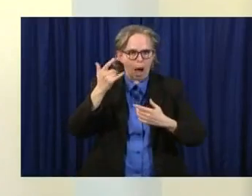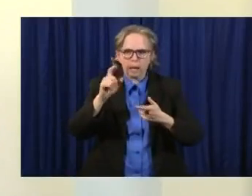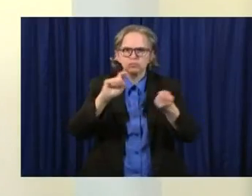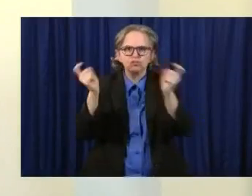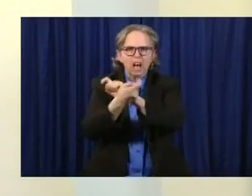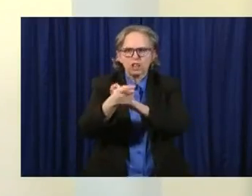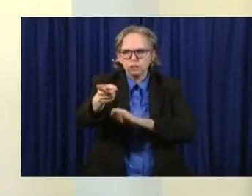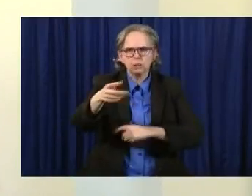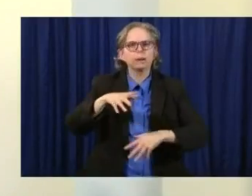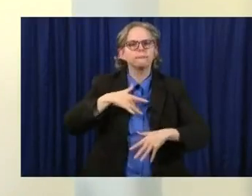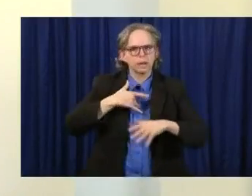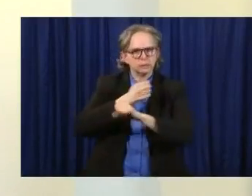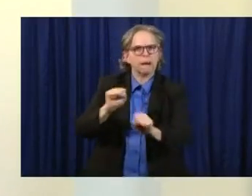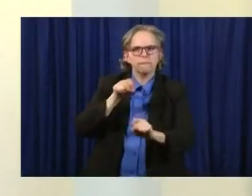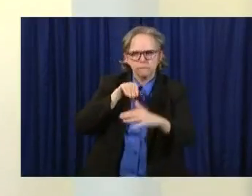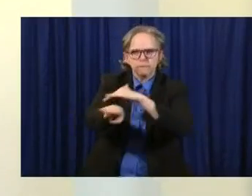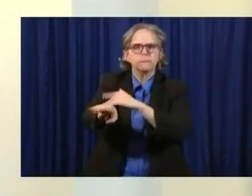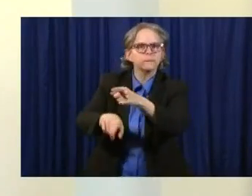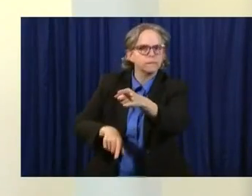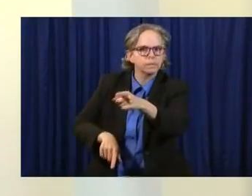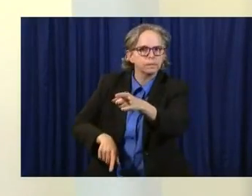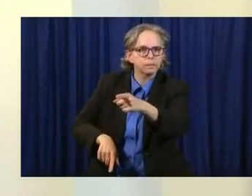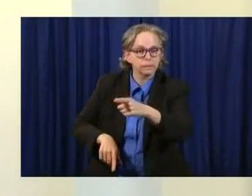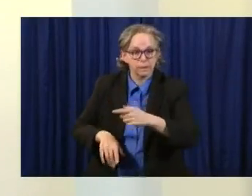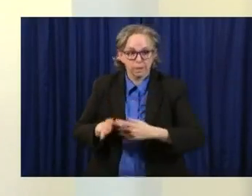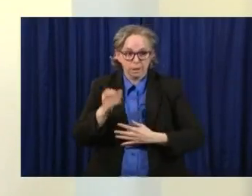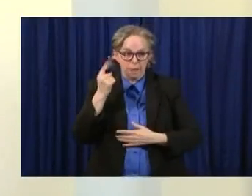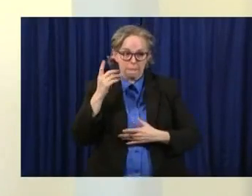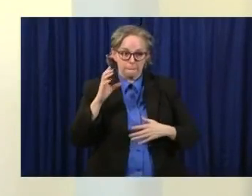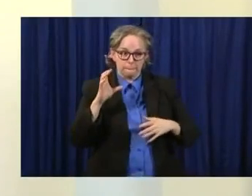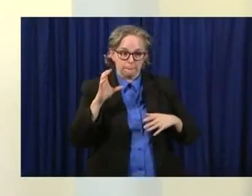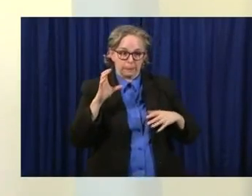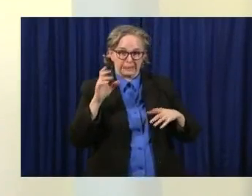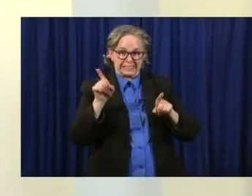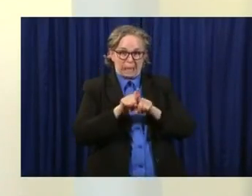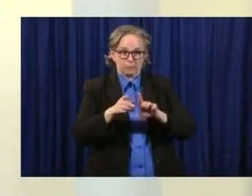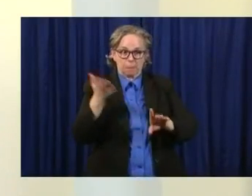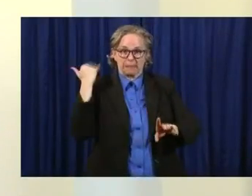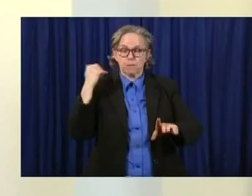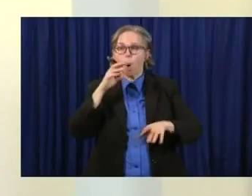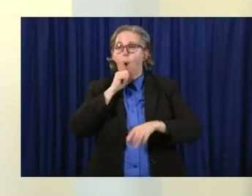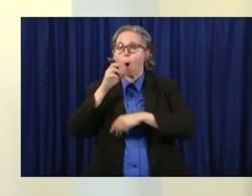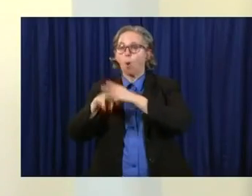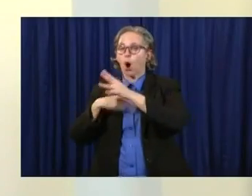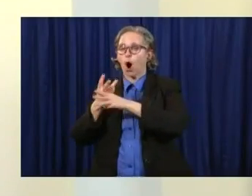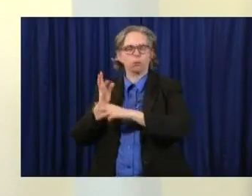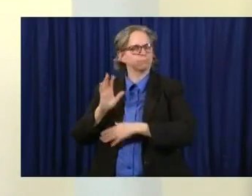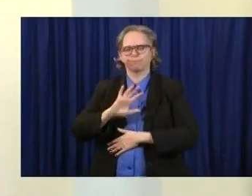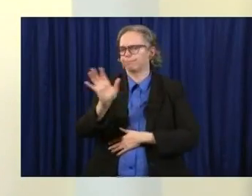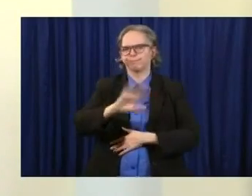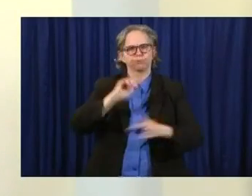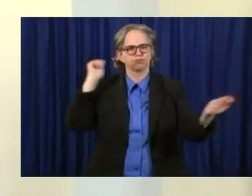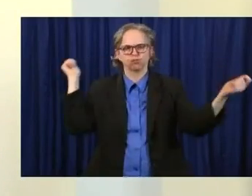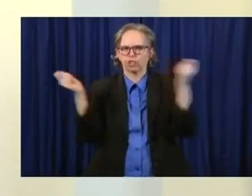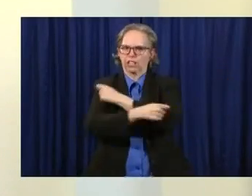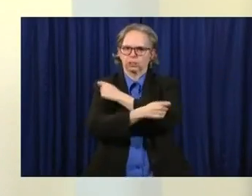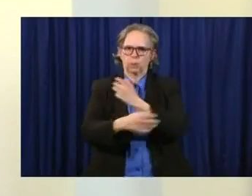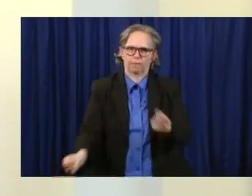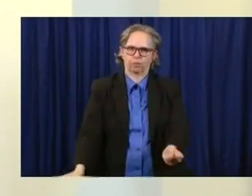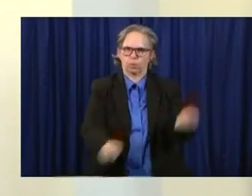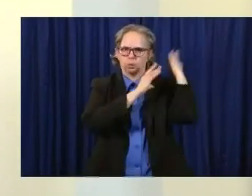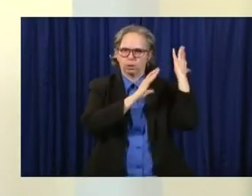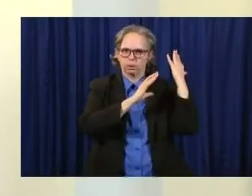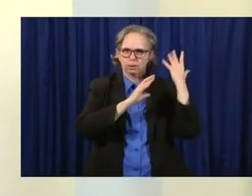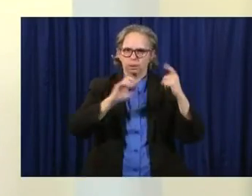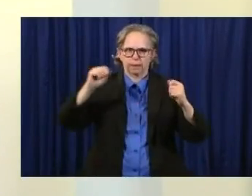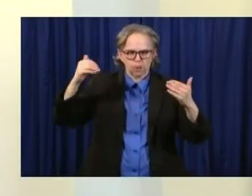back to our old world. And we have to accept that we're living in a new world. And we have to accept